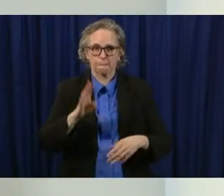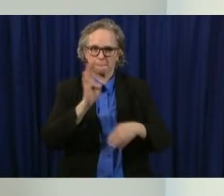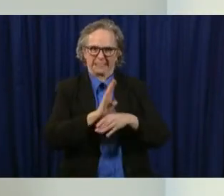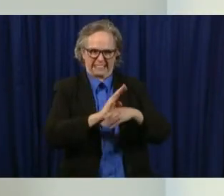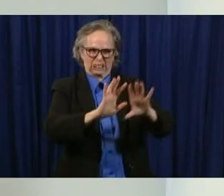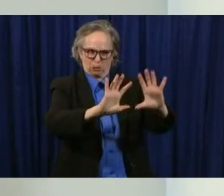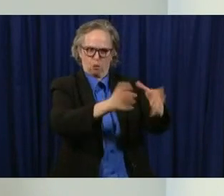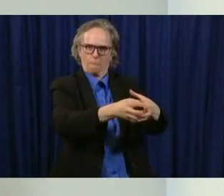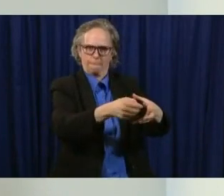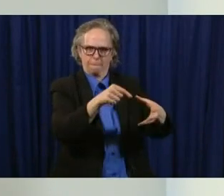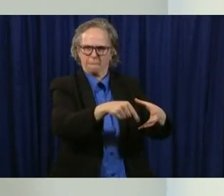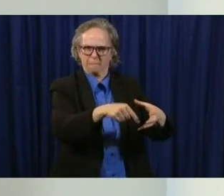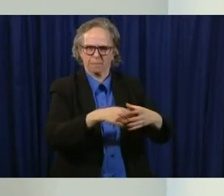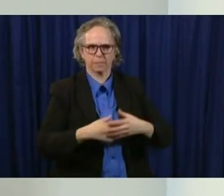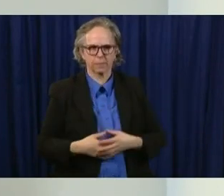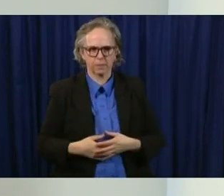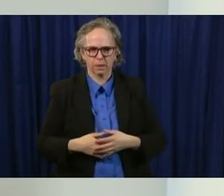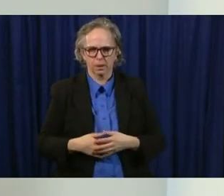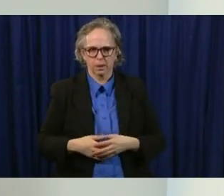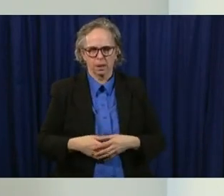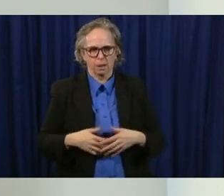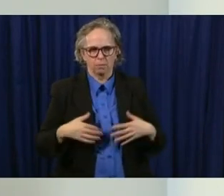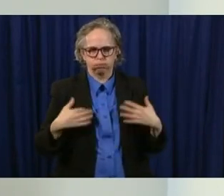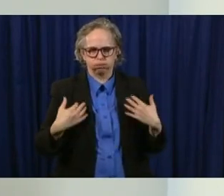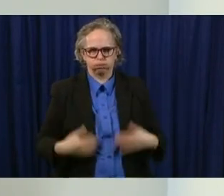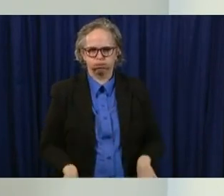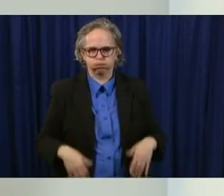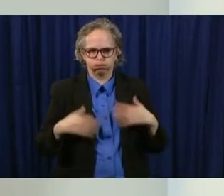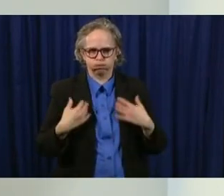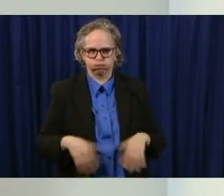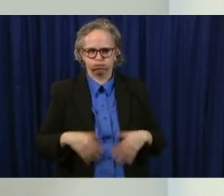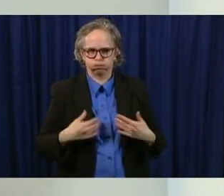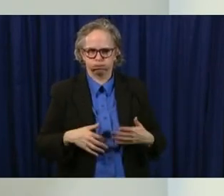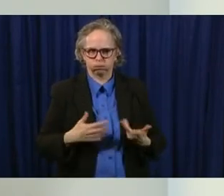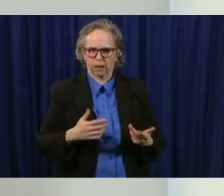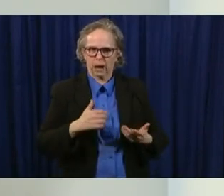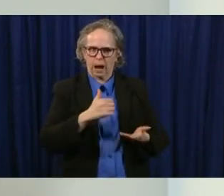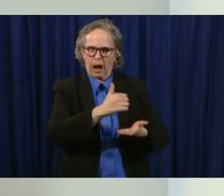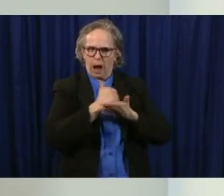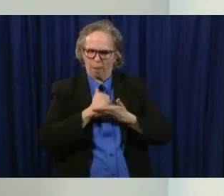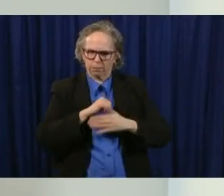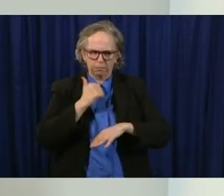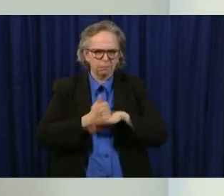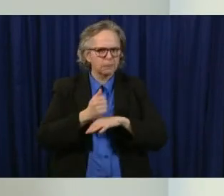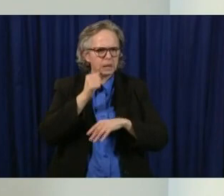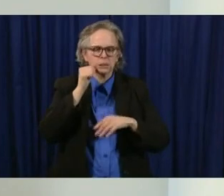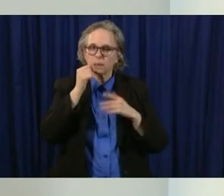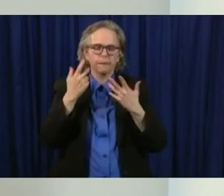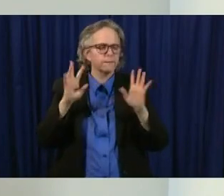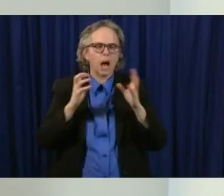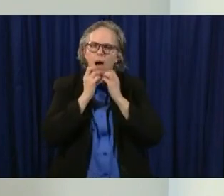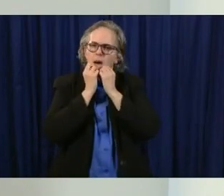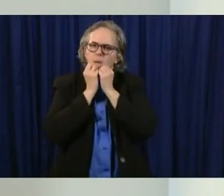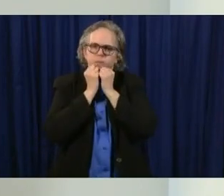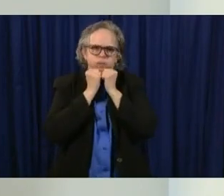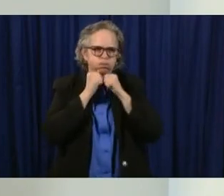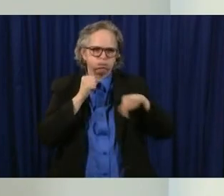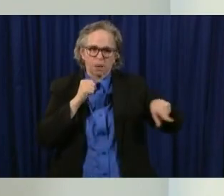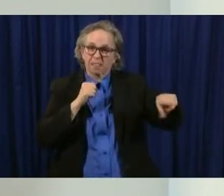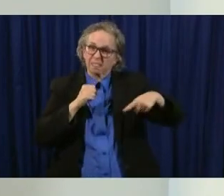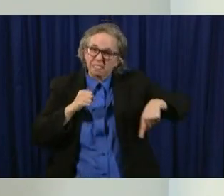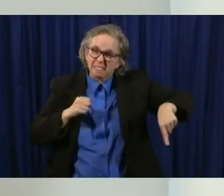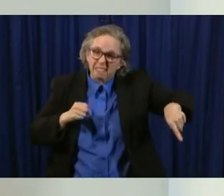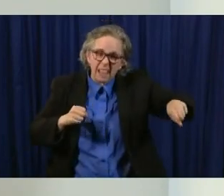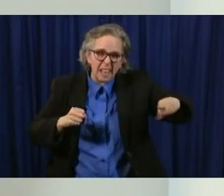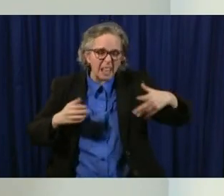helped help us craft the announcement yesterday was very valuable because they talked to a